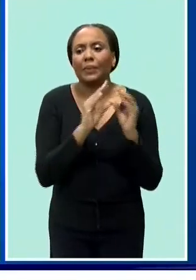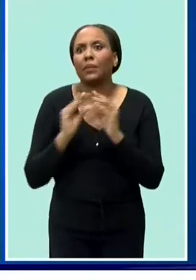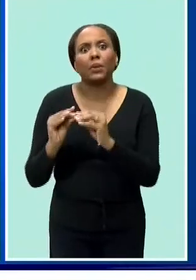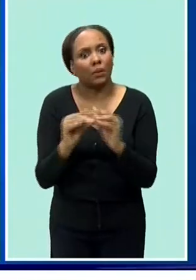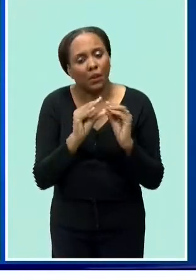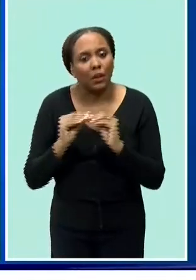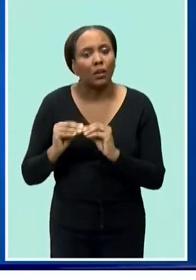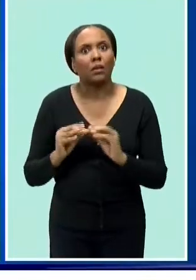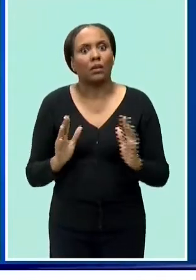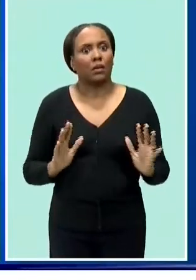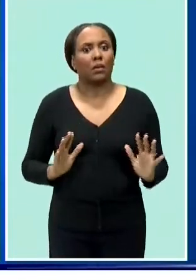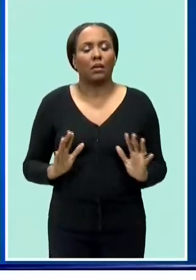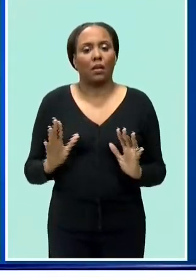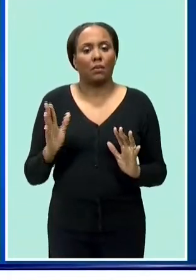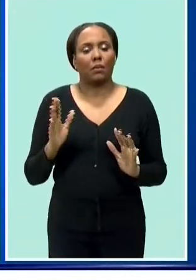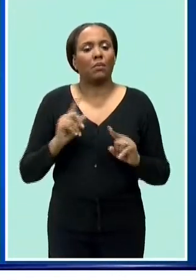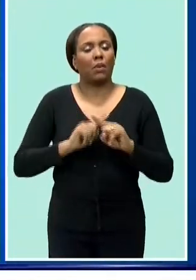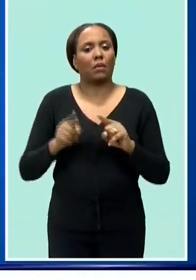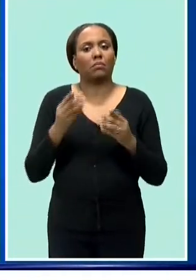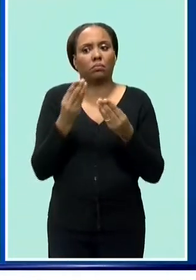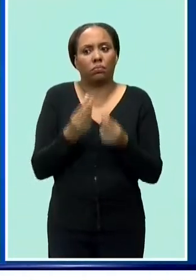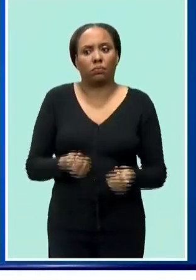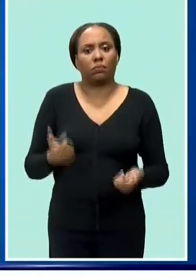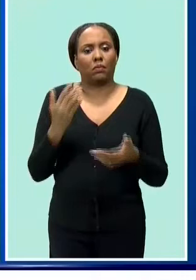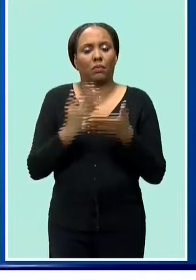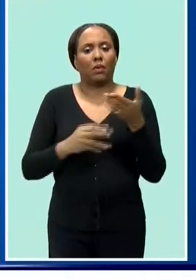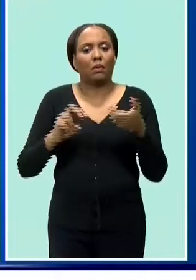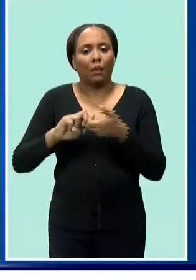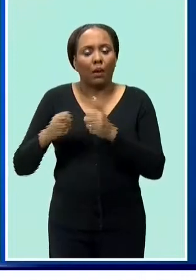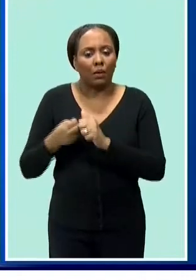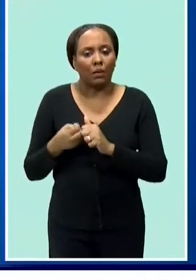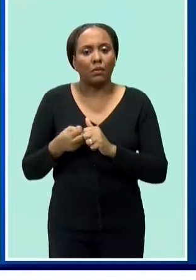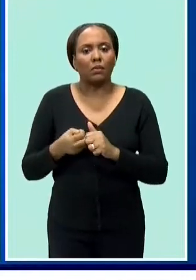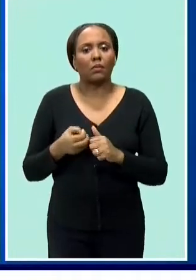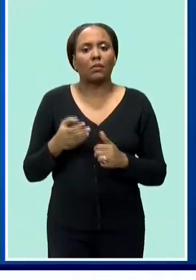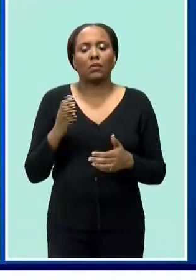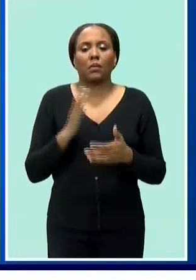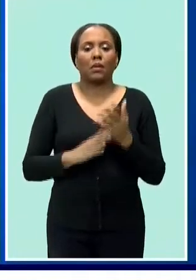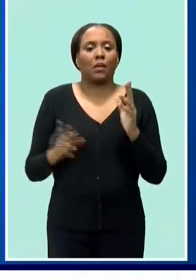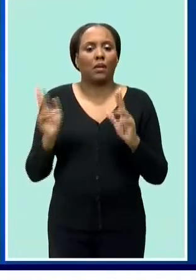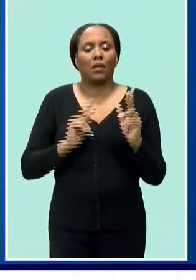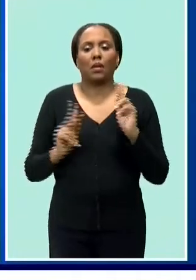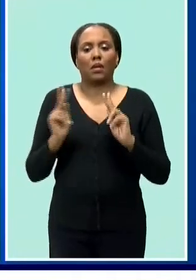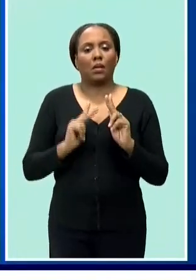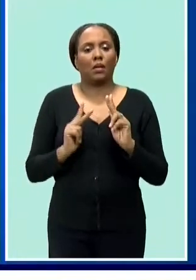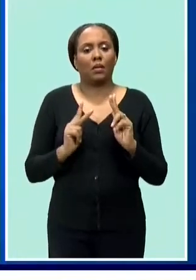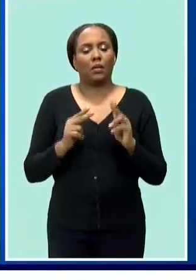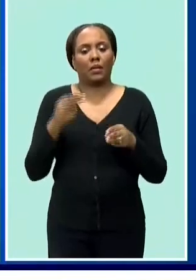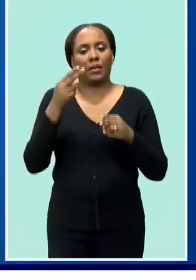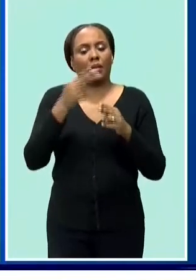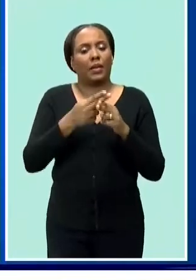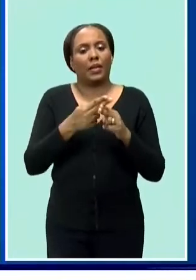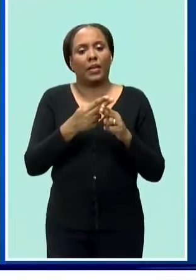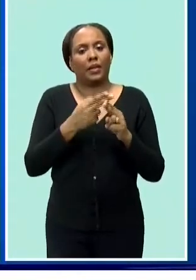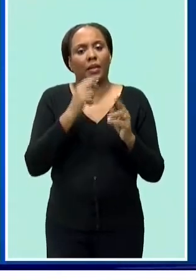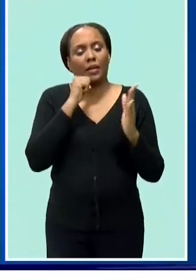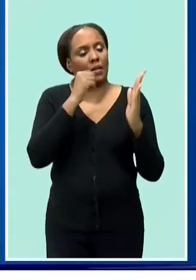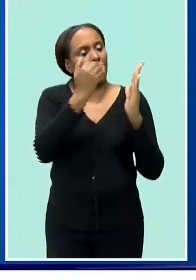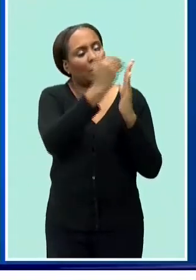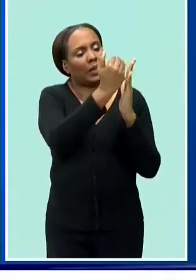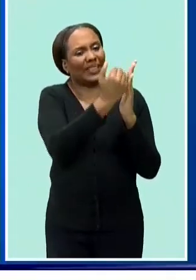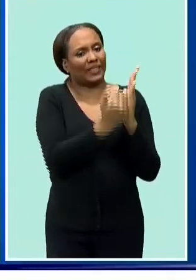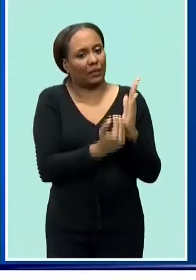to resolve a number of situations with people who were falling off of the smart stream for one reason or another